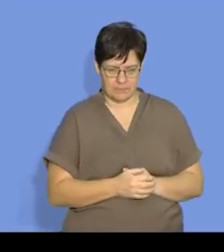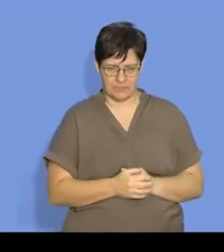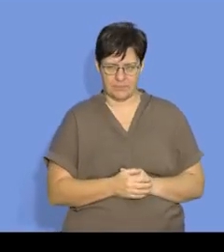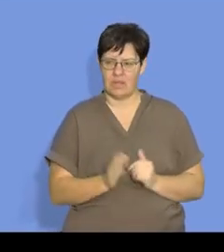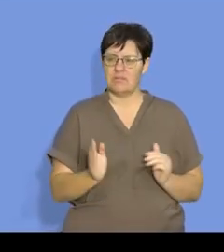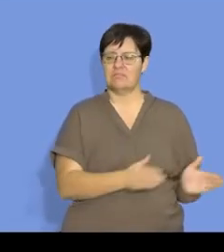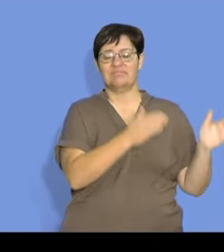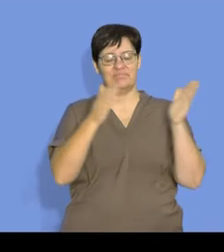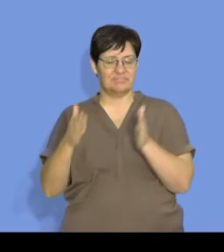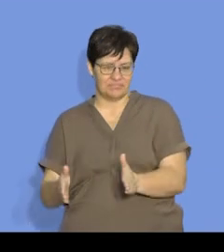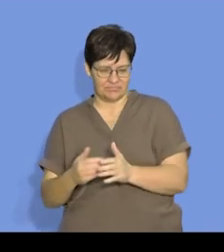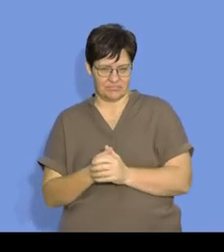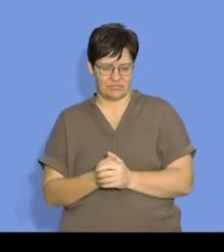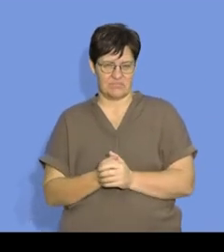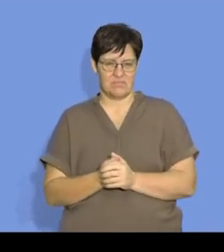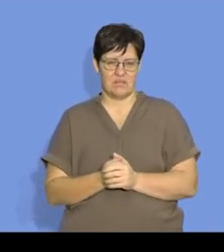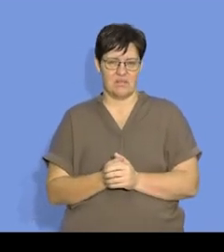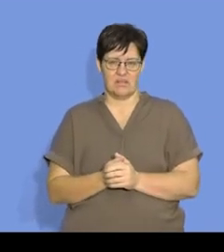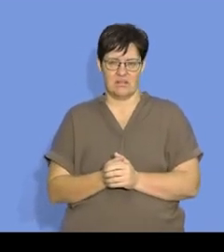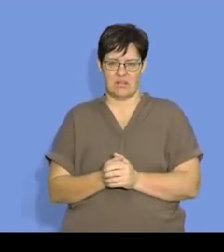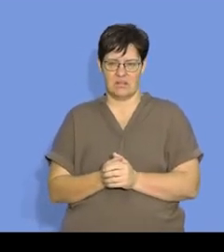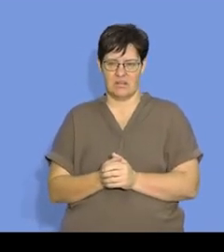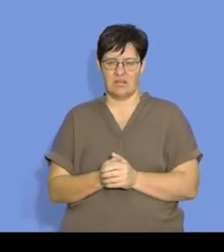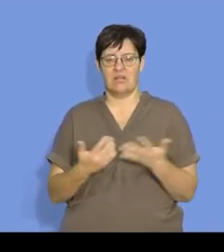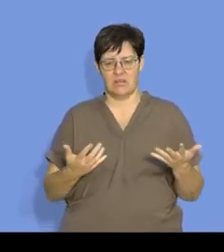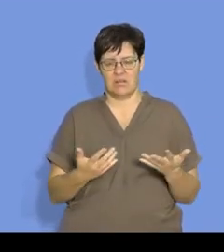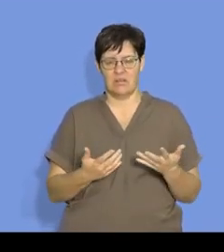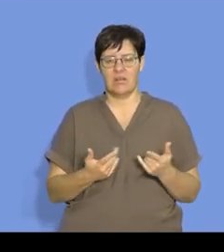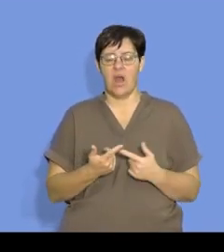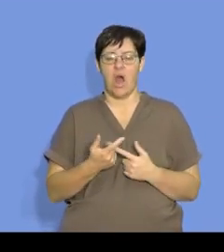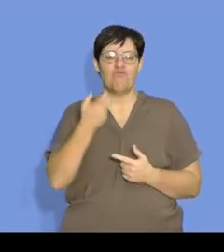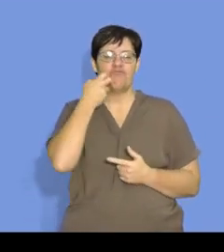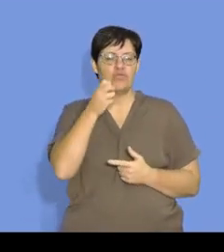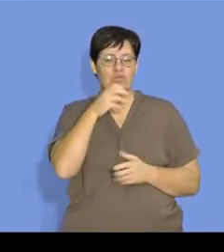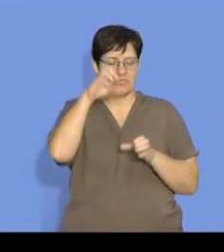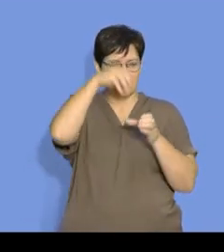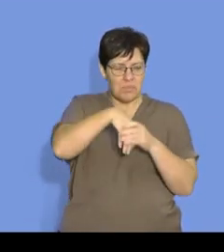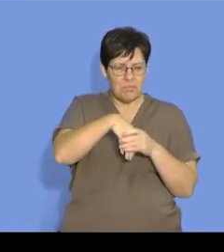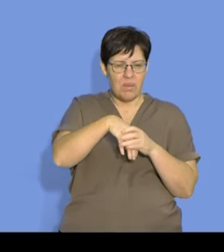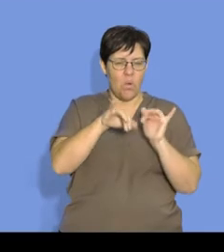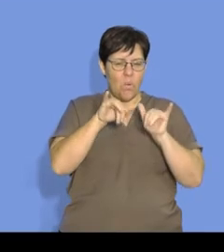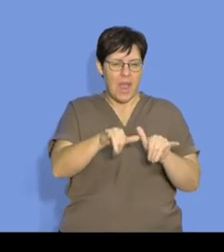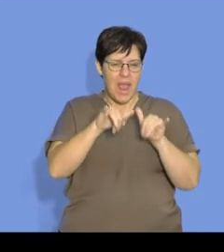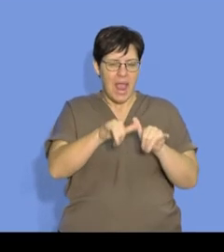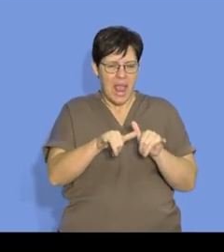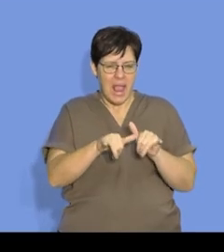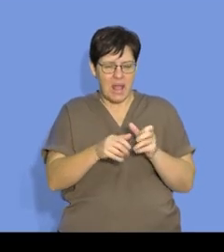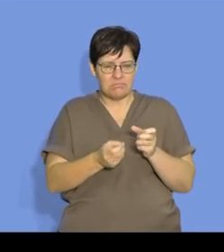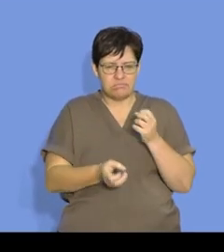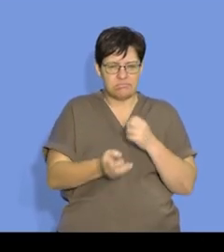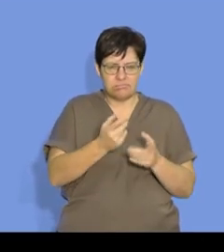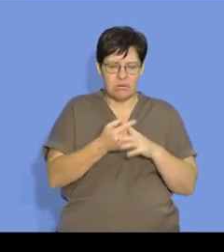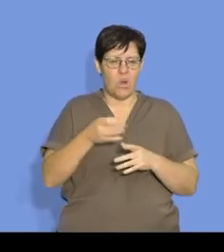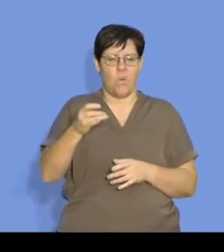look at another reaction is, for instance, the fermenting of fruit cells or fruit juices to